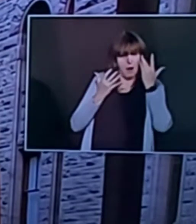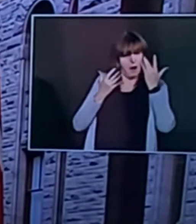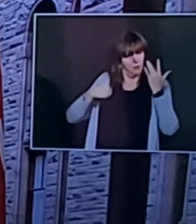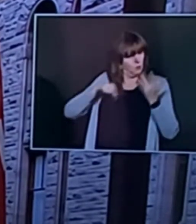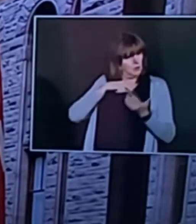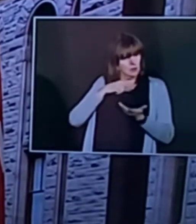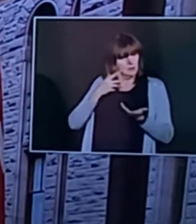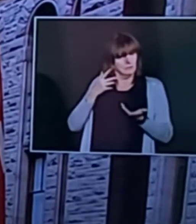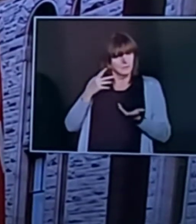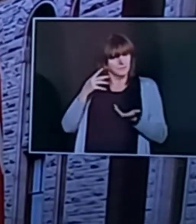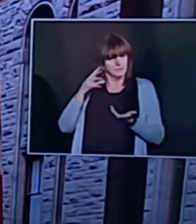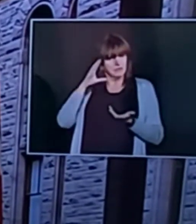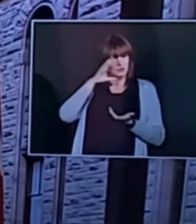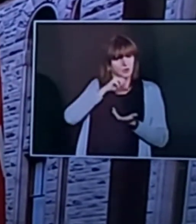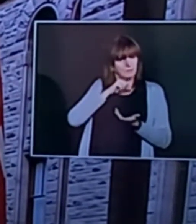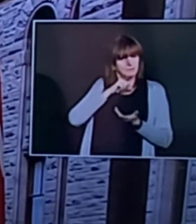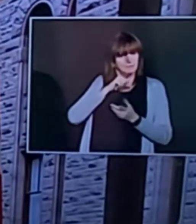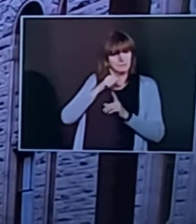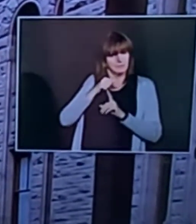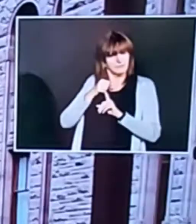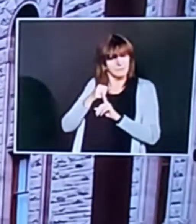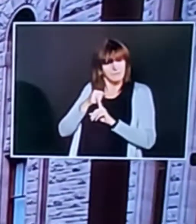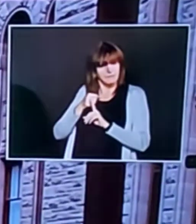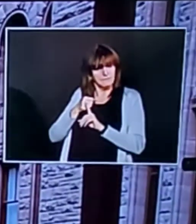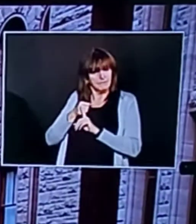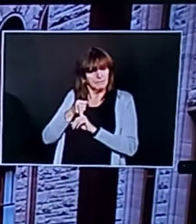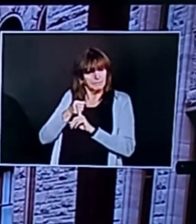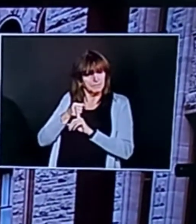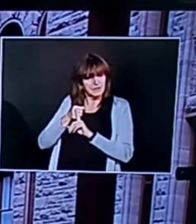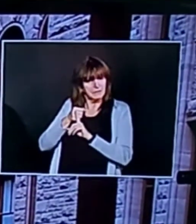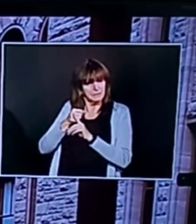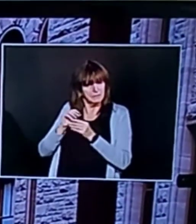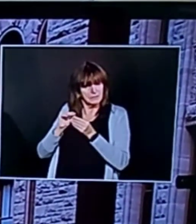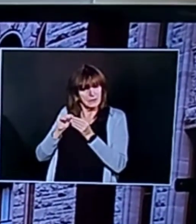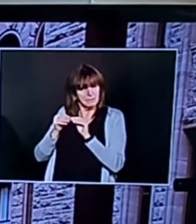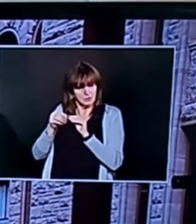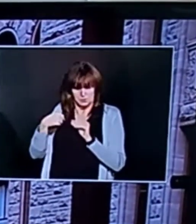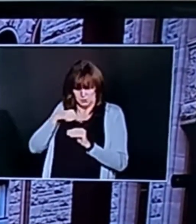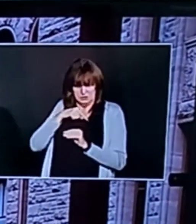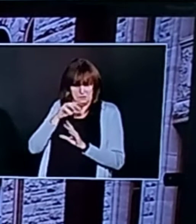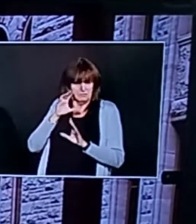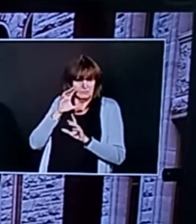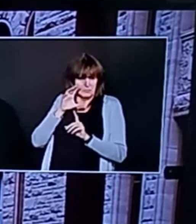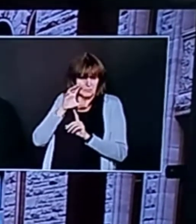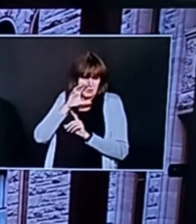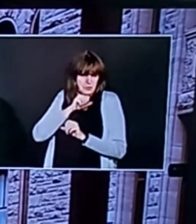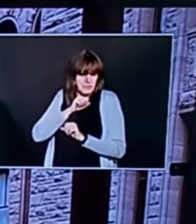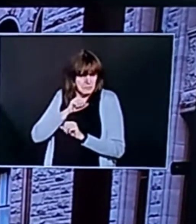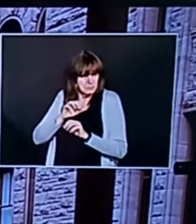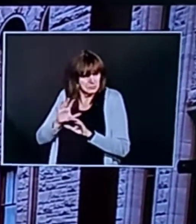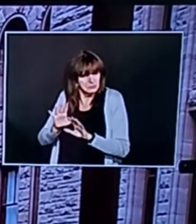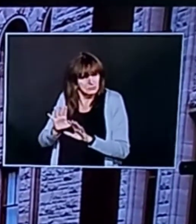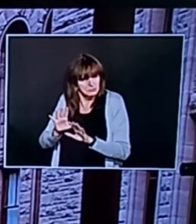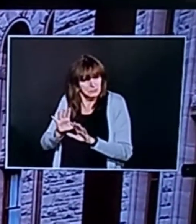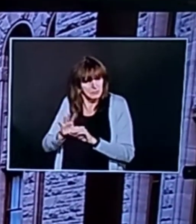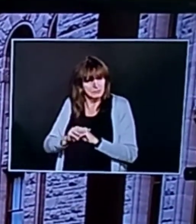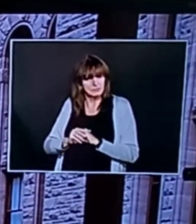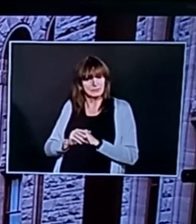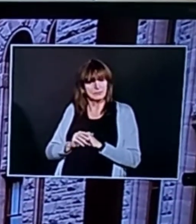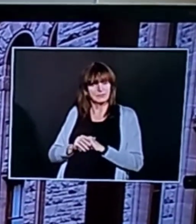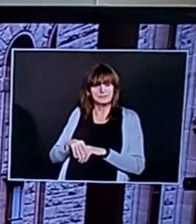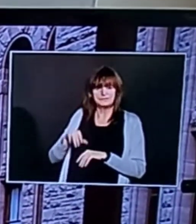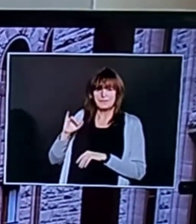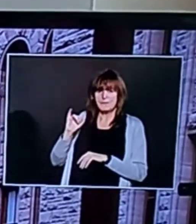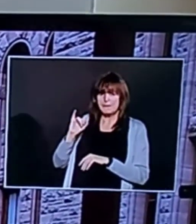things would happen that cases would show up at the schools we added a number of checks and doubts in there ipac principles ipac training uh co